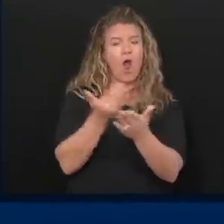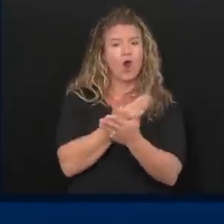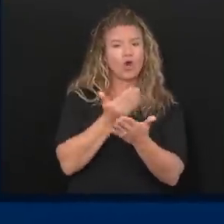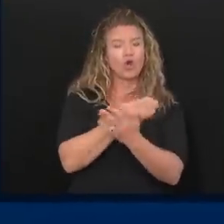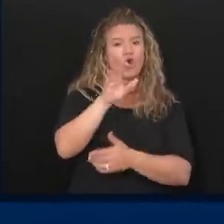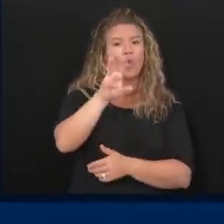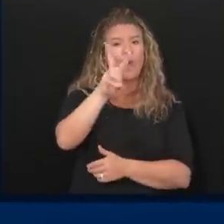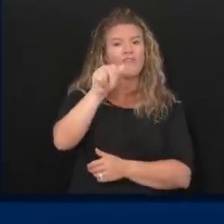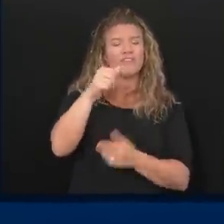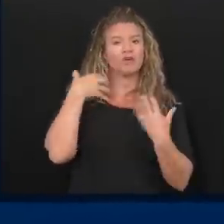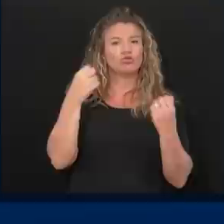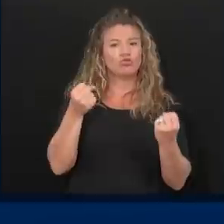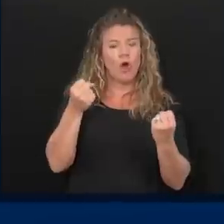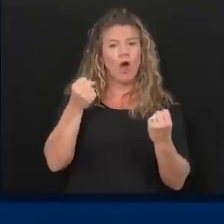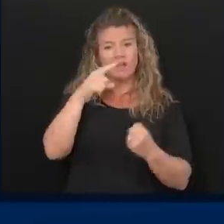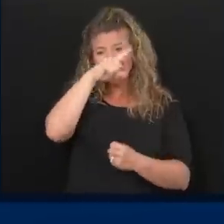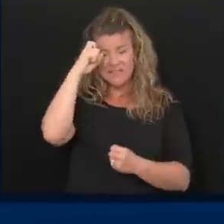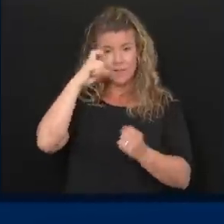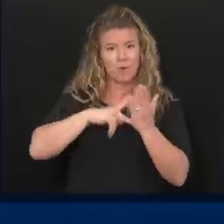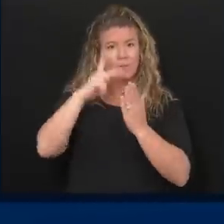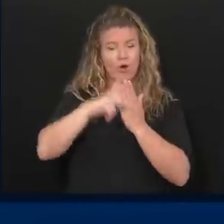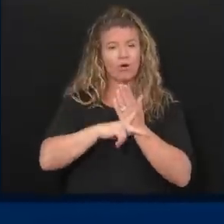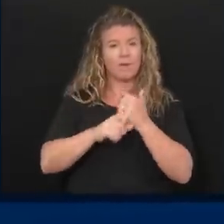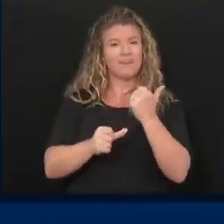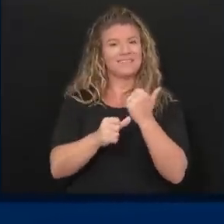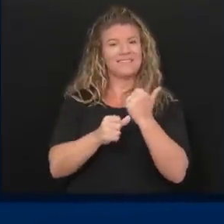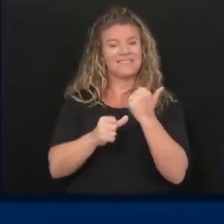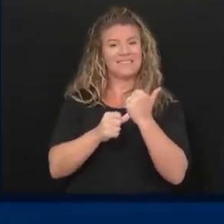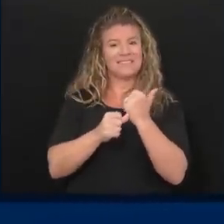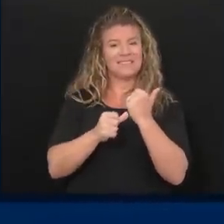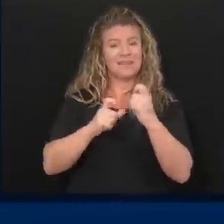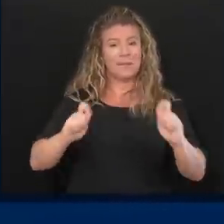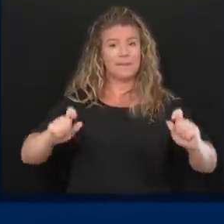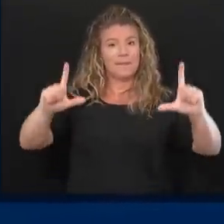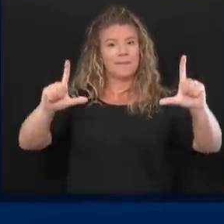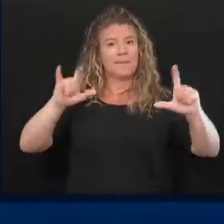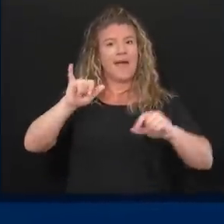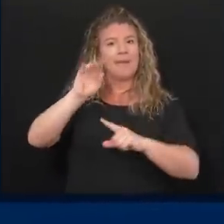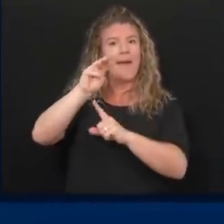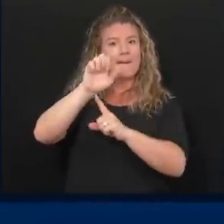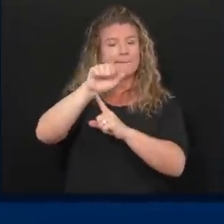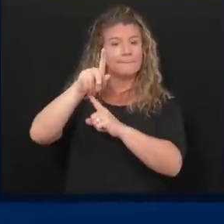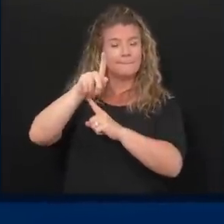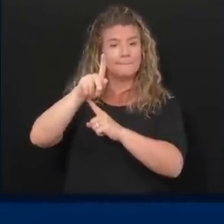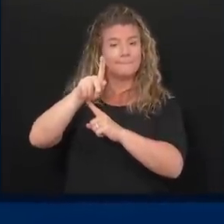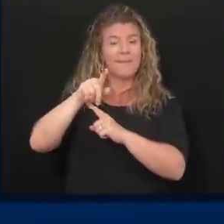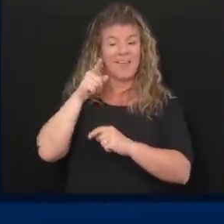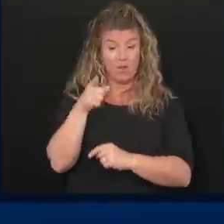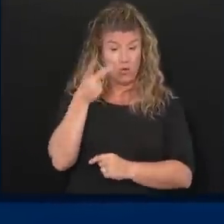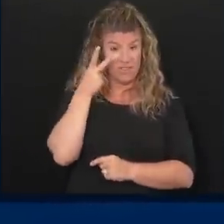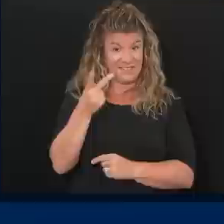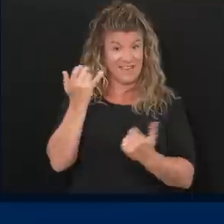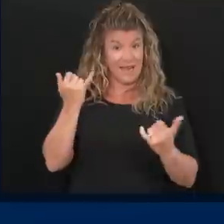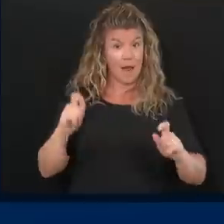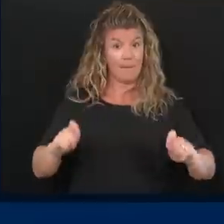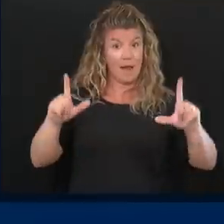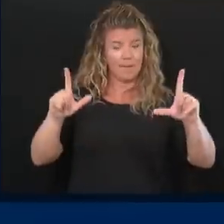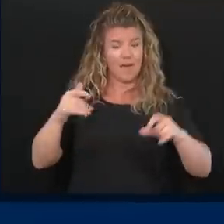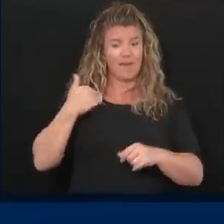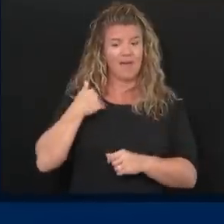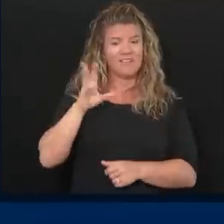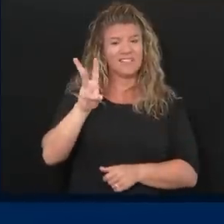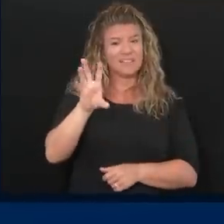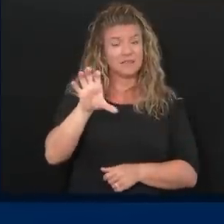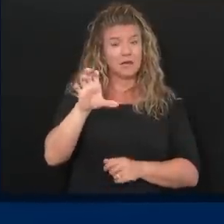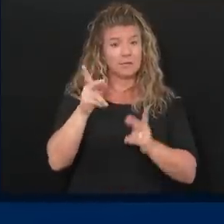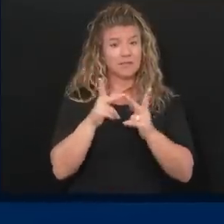West Virginia Strong summer program assistance interactive map. There it is right there. I think there's 600